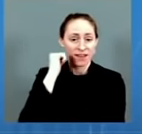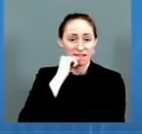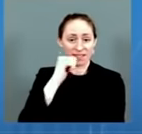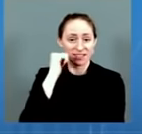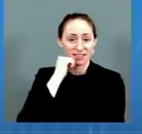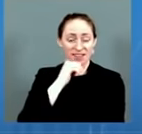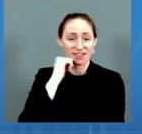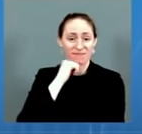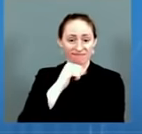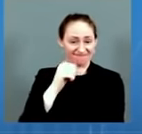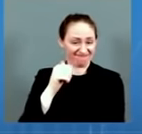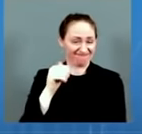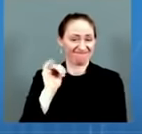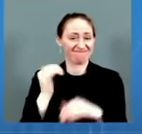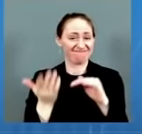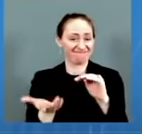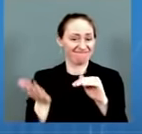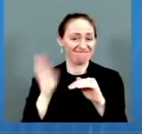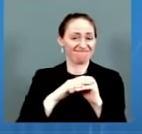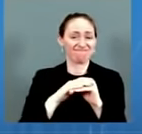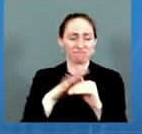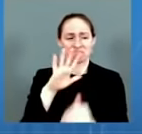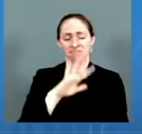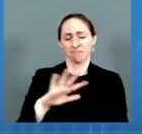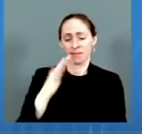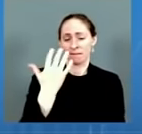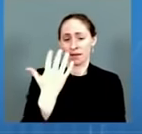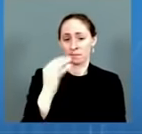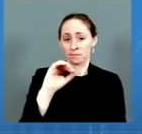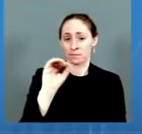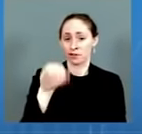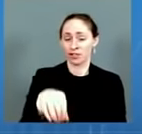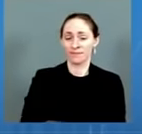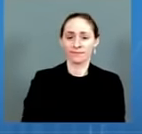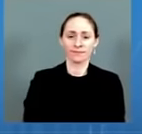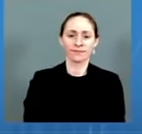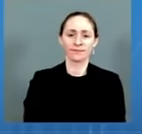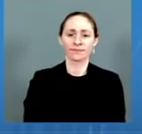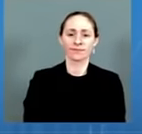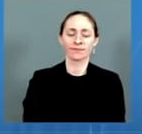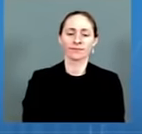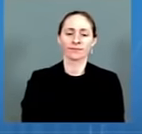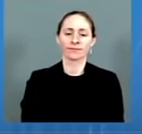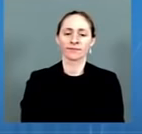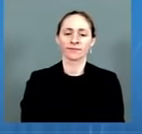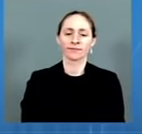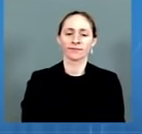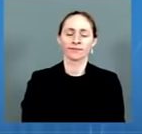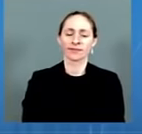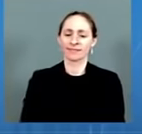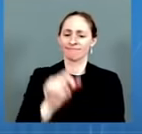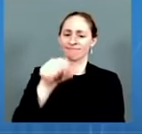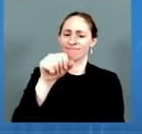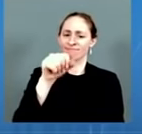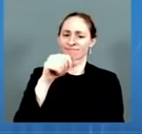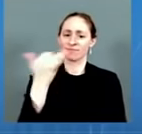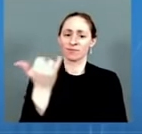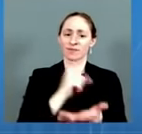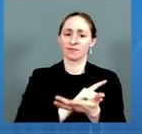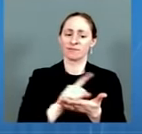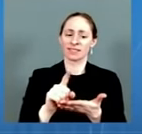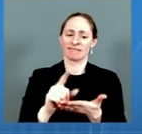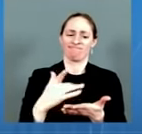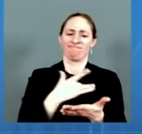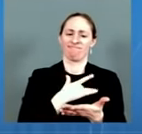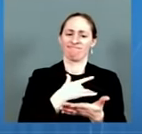course, tragically, this week as a nation, we mark 800,000 deaths from this virus. Science is emerging about the